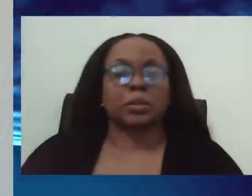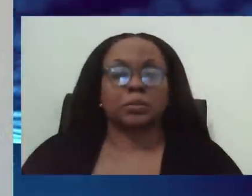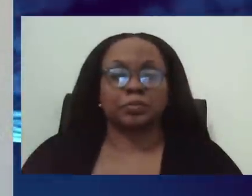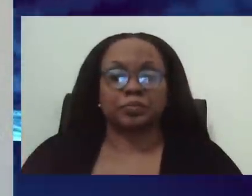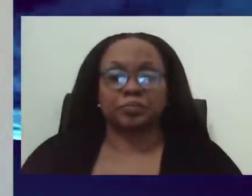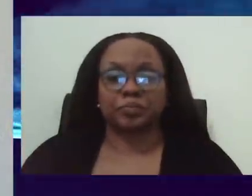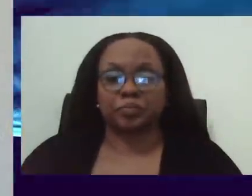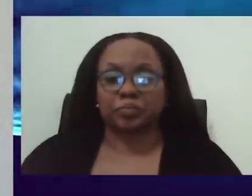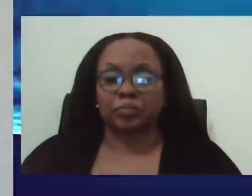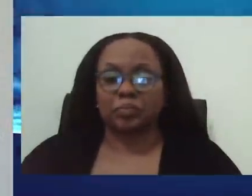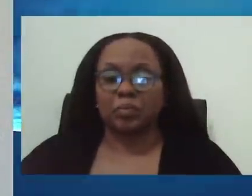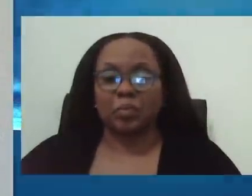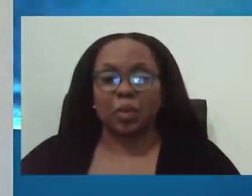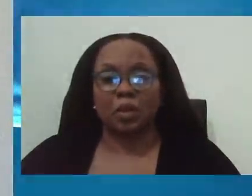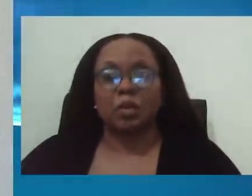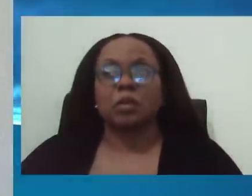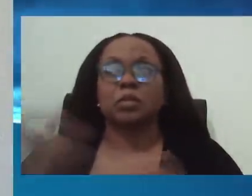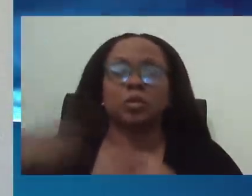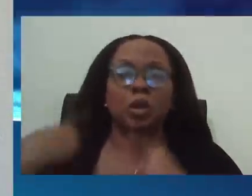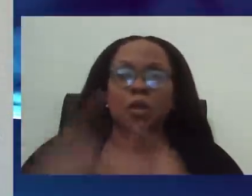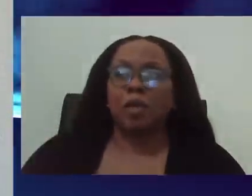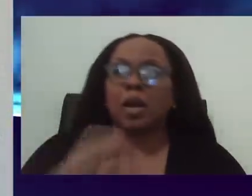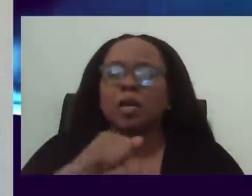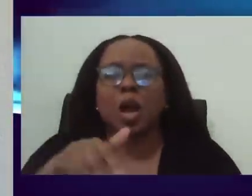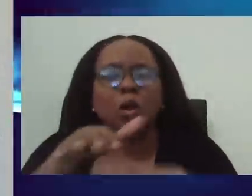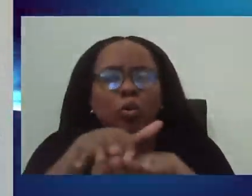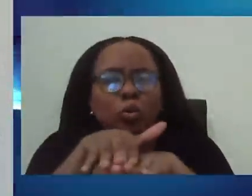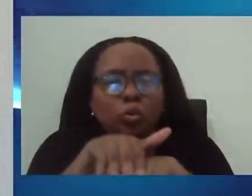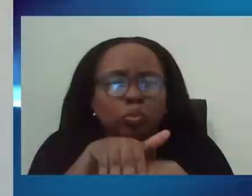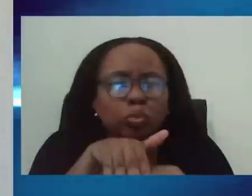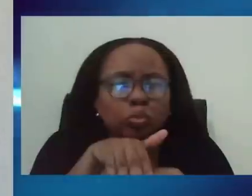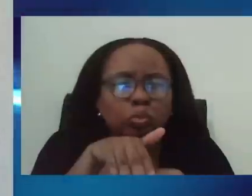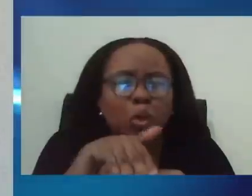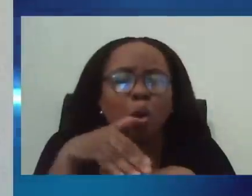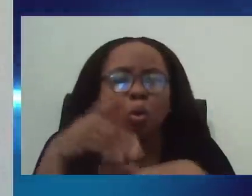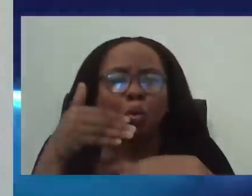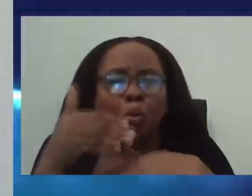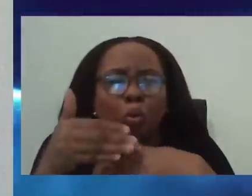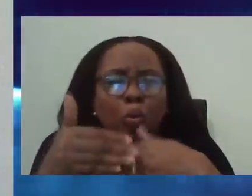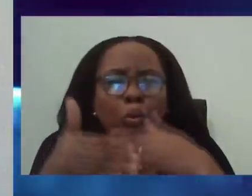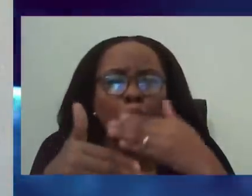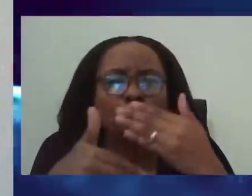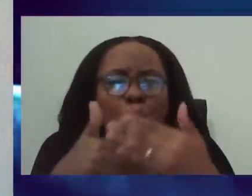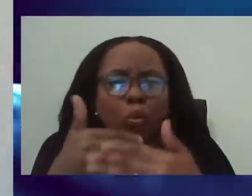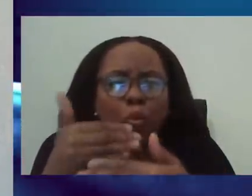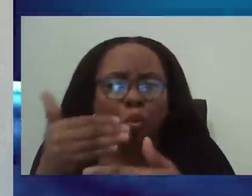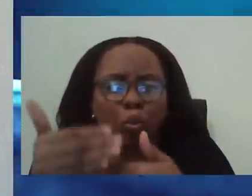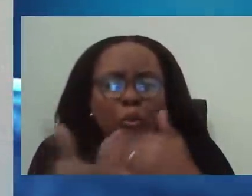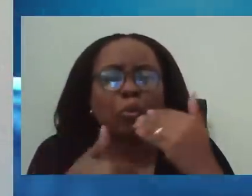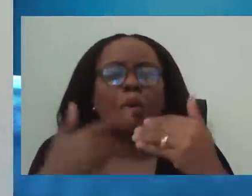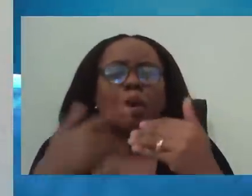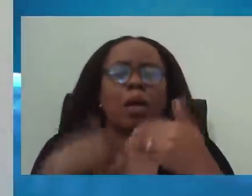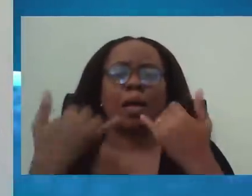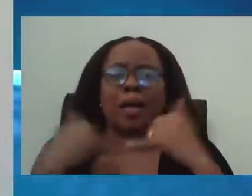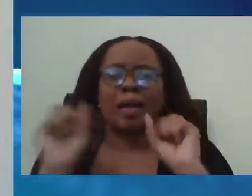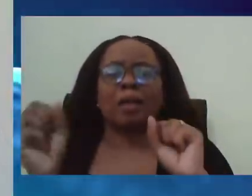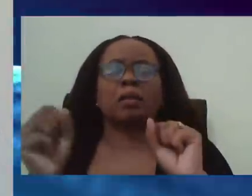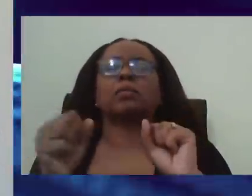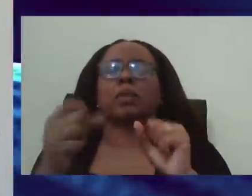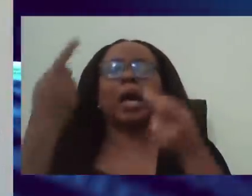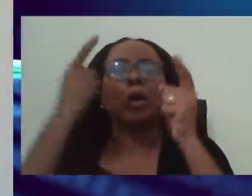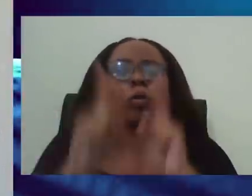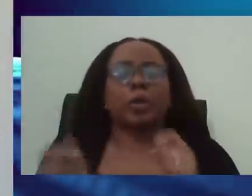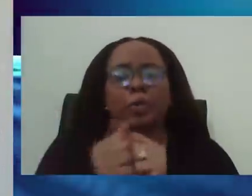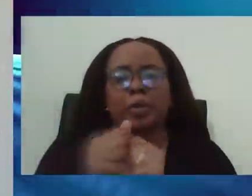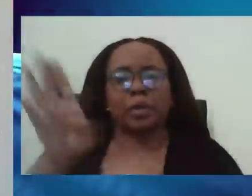down the pandemic. So I would very much be in alignment with BAMP and BAMP's recommendations that say that we should